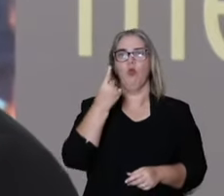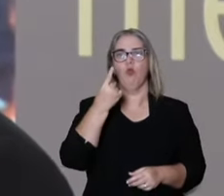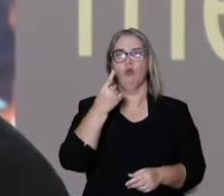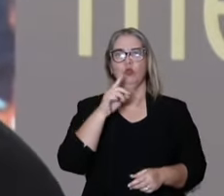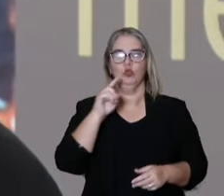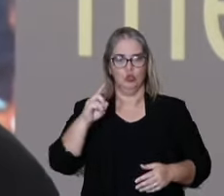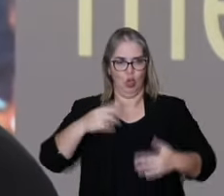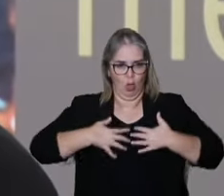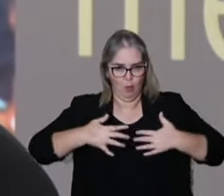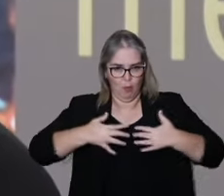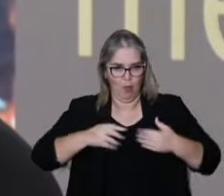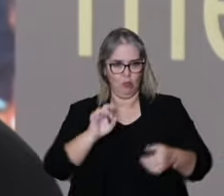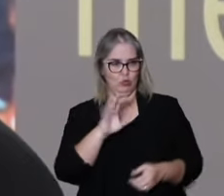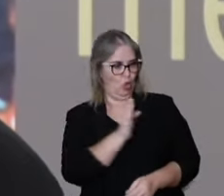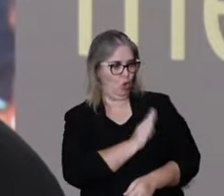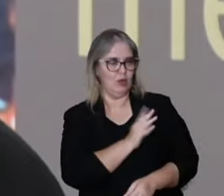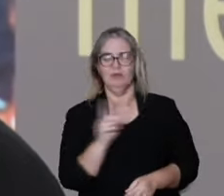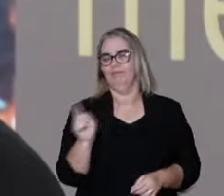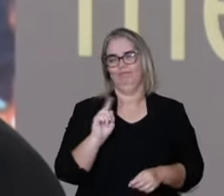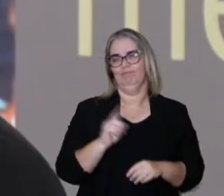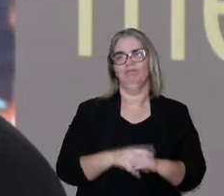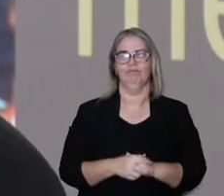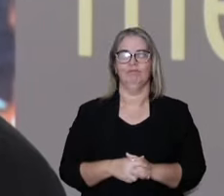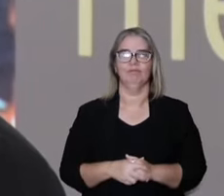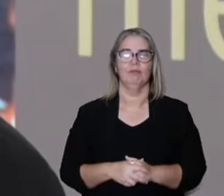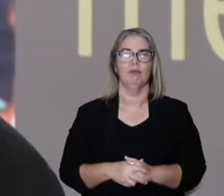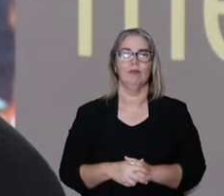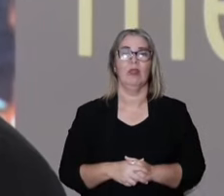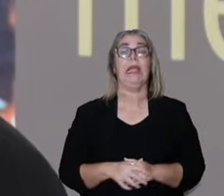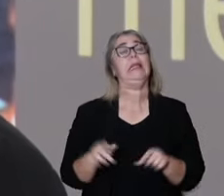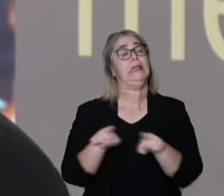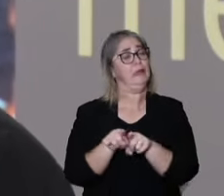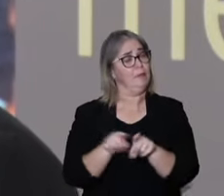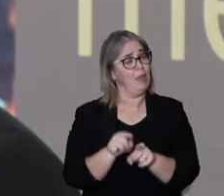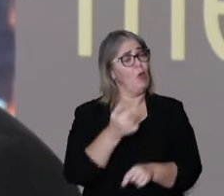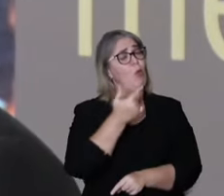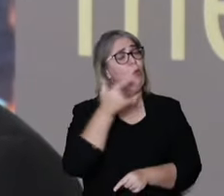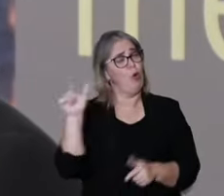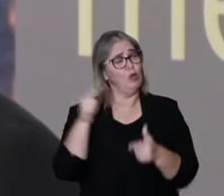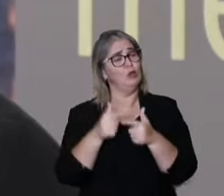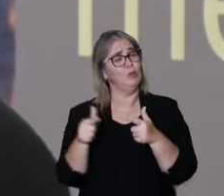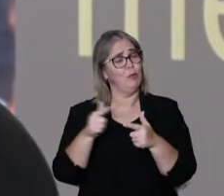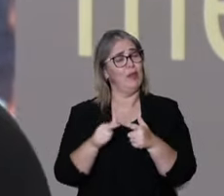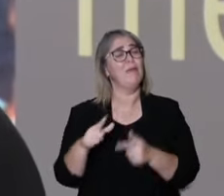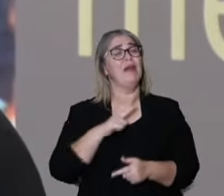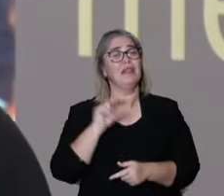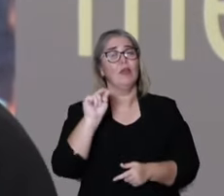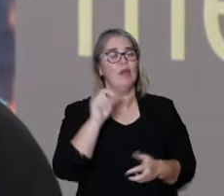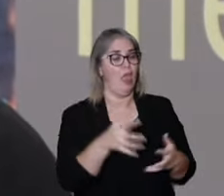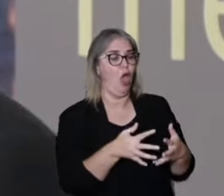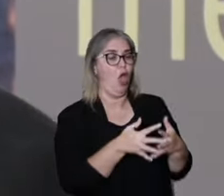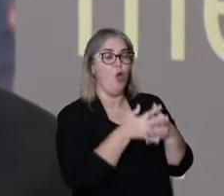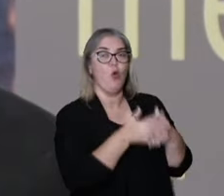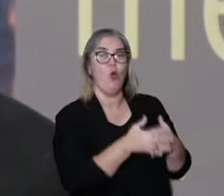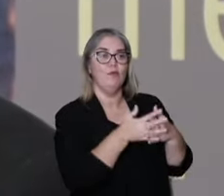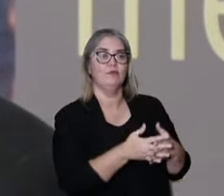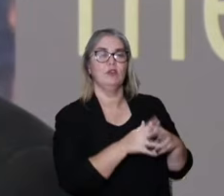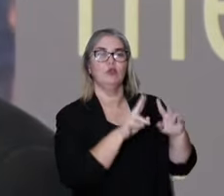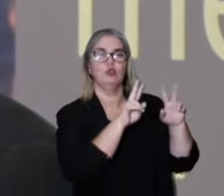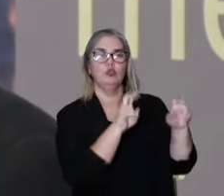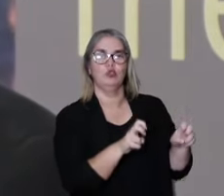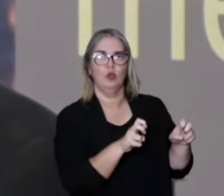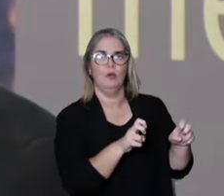A quite important problem that's also related to the concept. It's a confusion